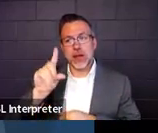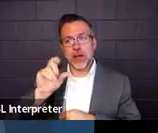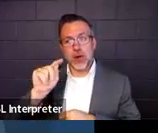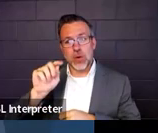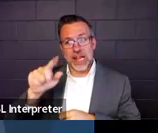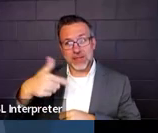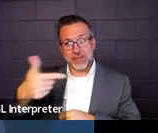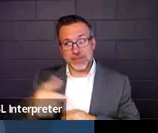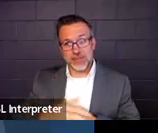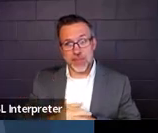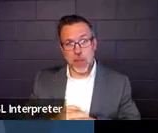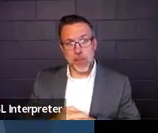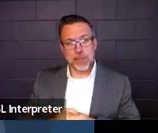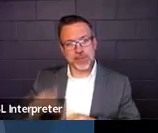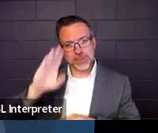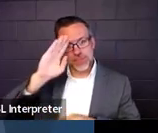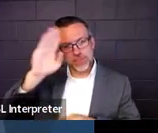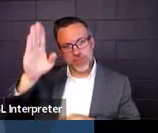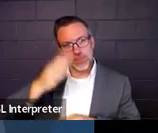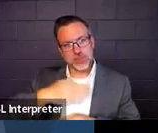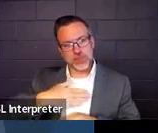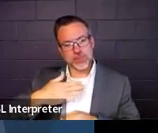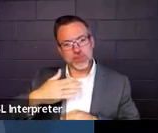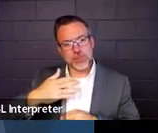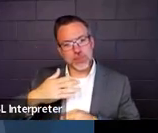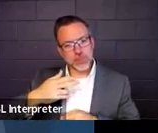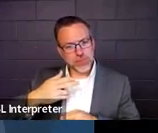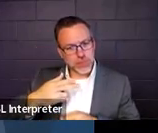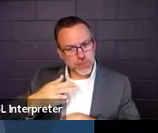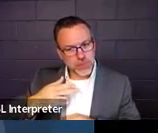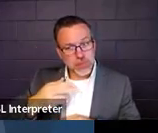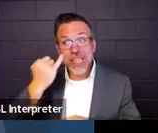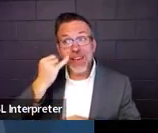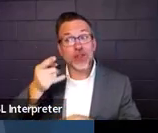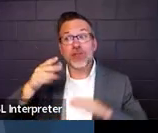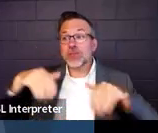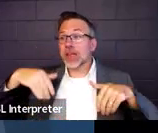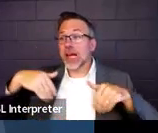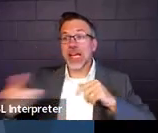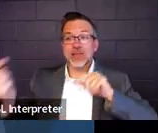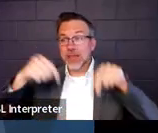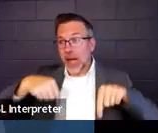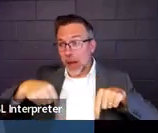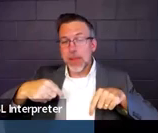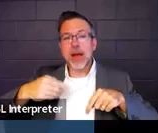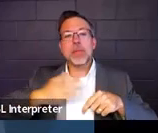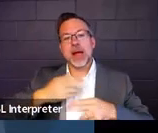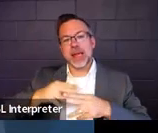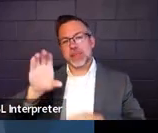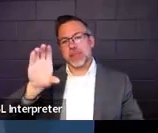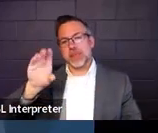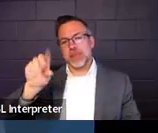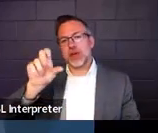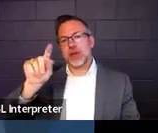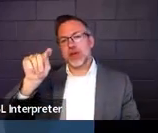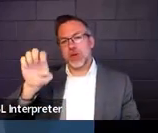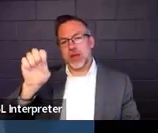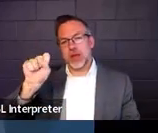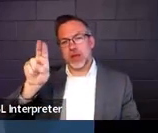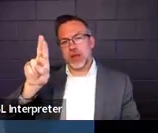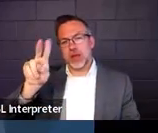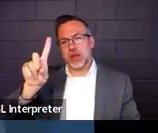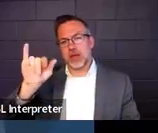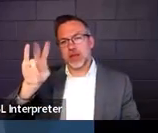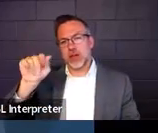hi? Hi everyone. If you haven't been to any of our trainings before, my name is Collette Sullivan. I'm the federal programs coordinator.